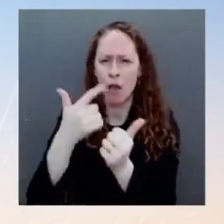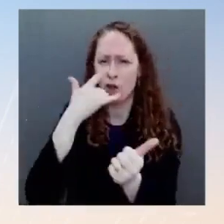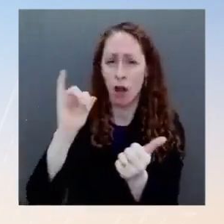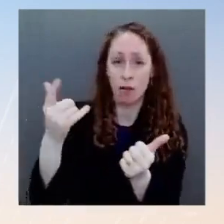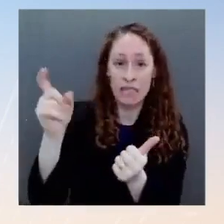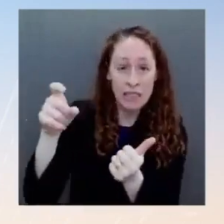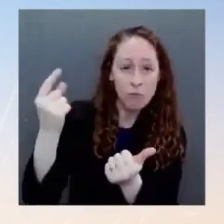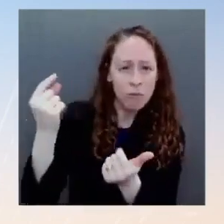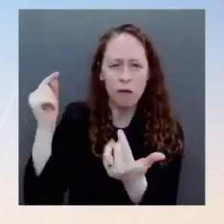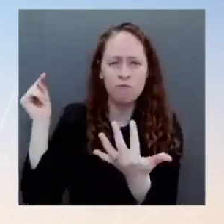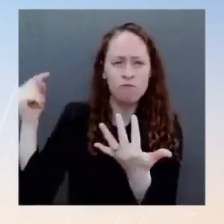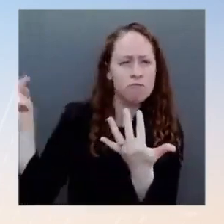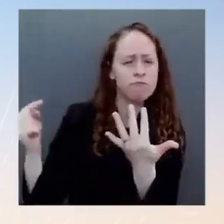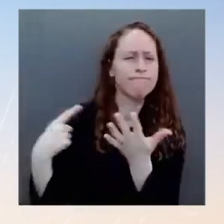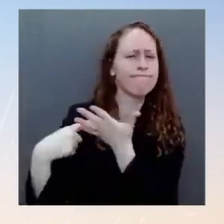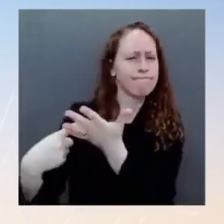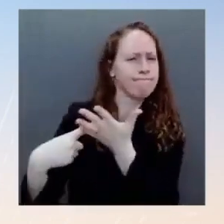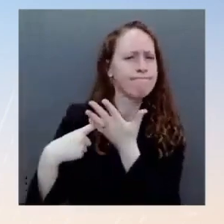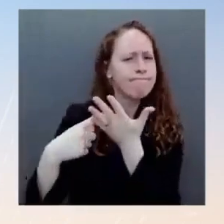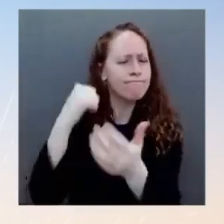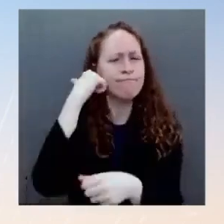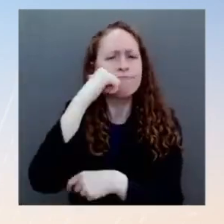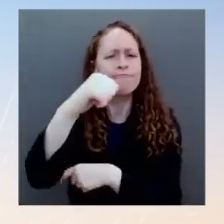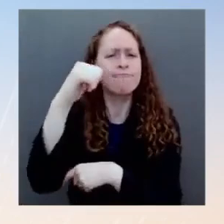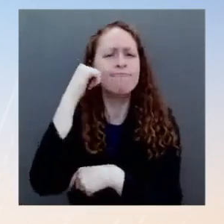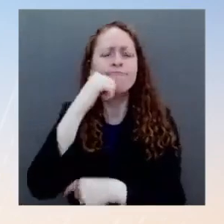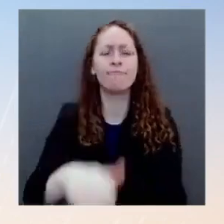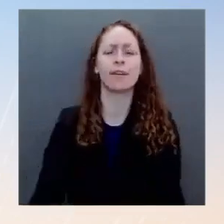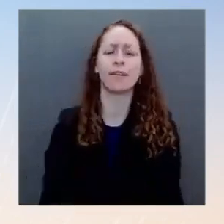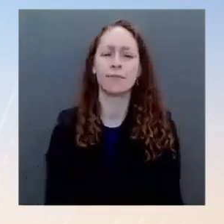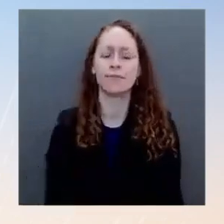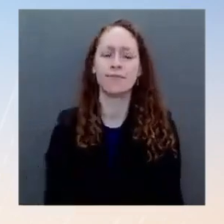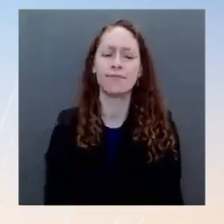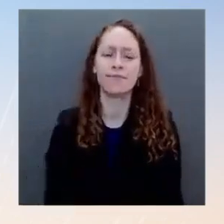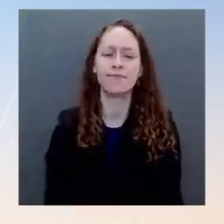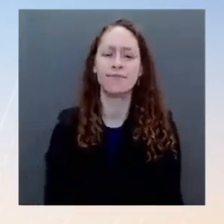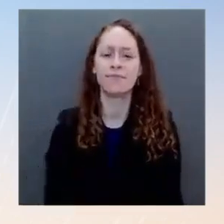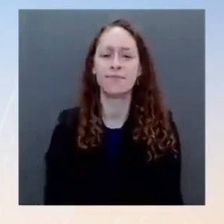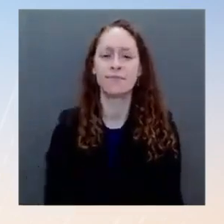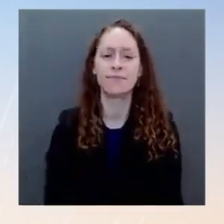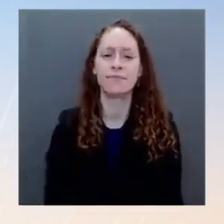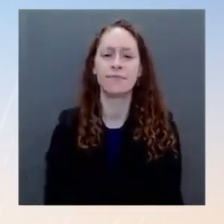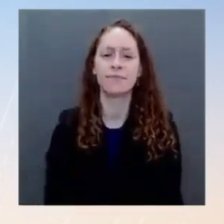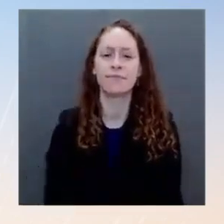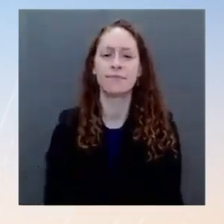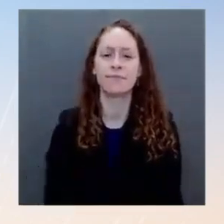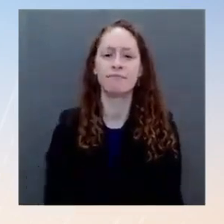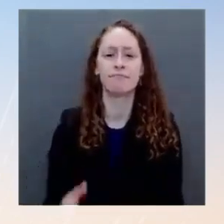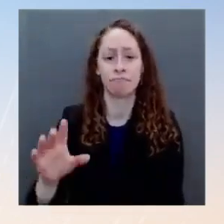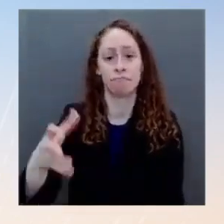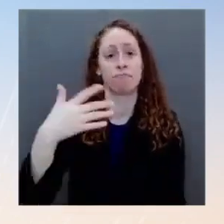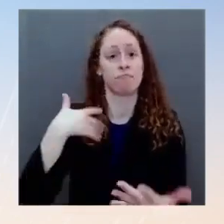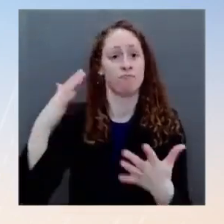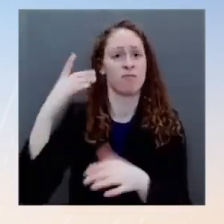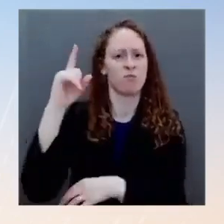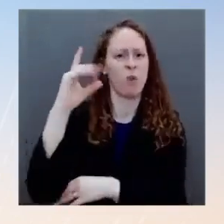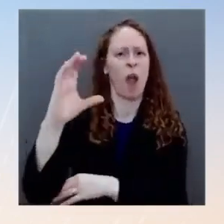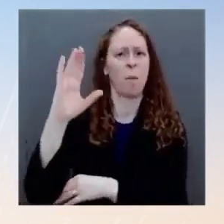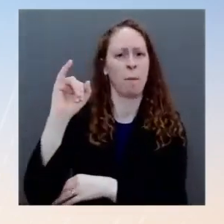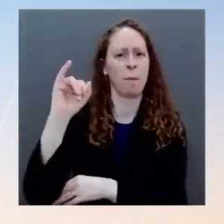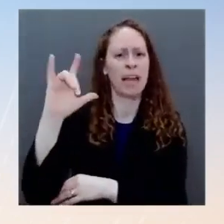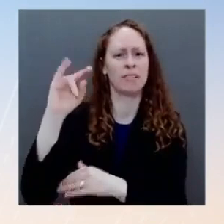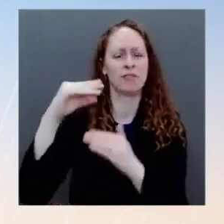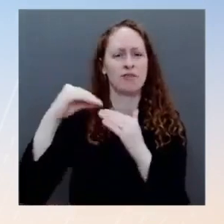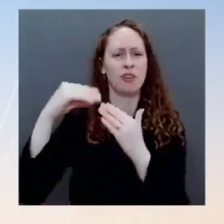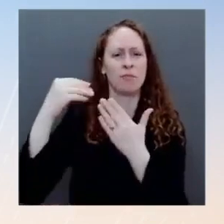funding for all types of COVID-related needs, including vaccination, safely opening and operating schools